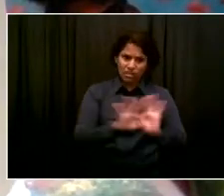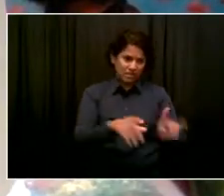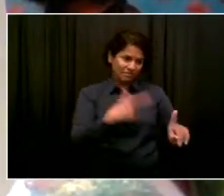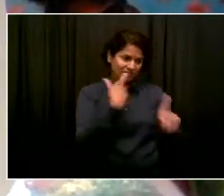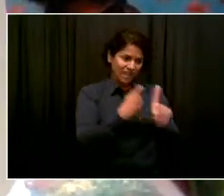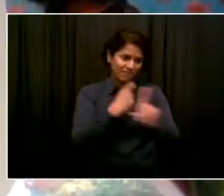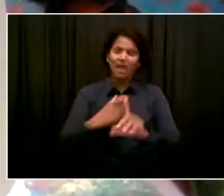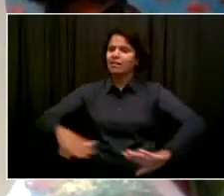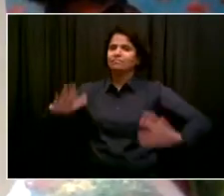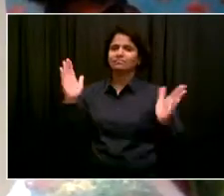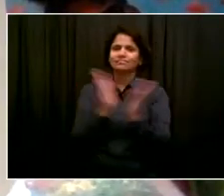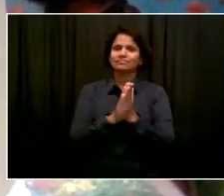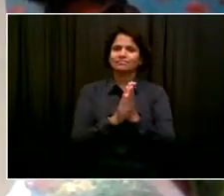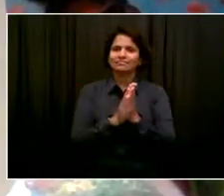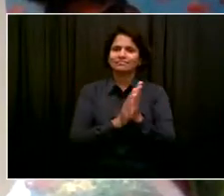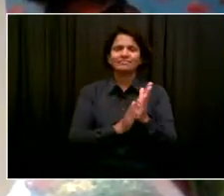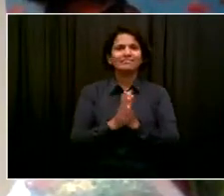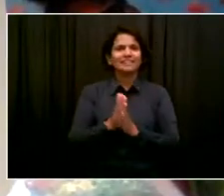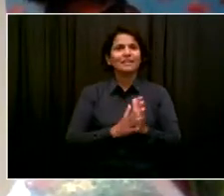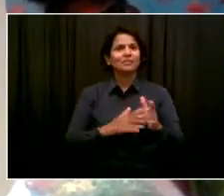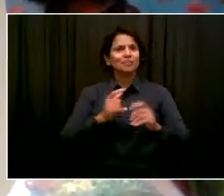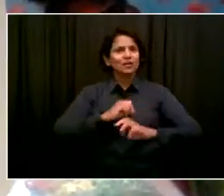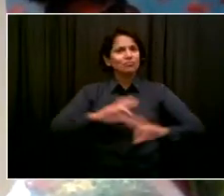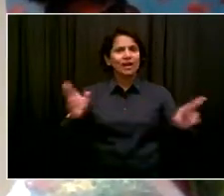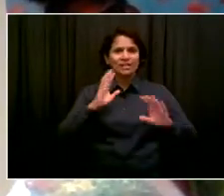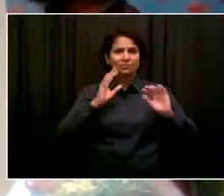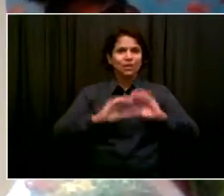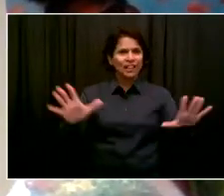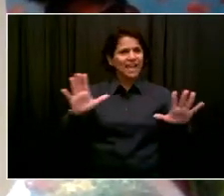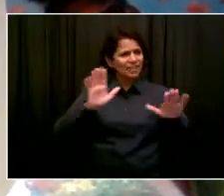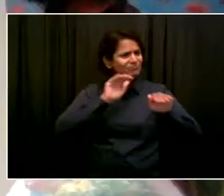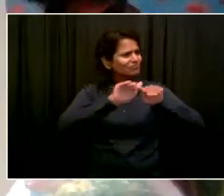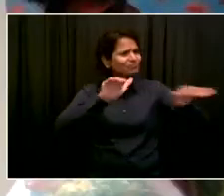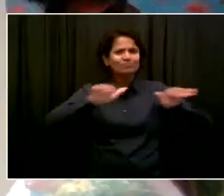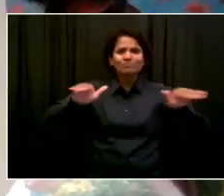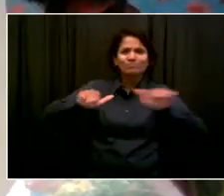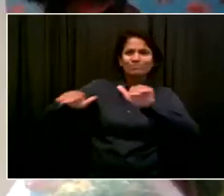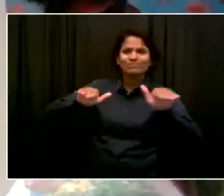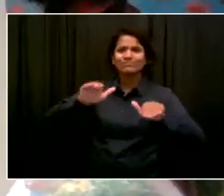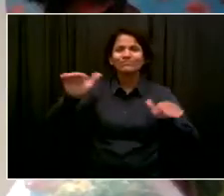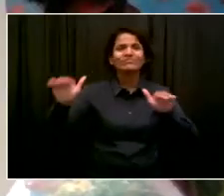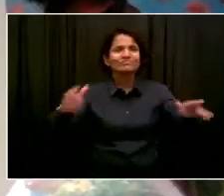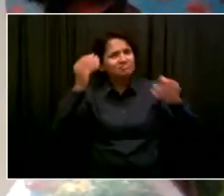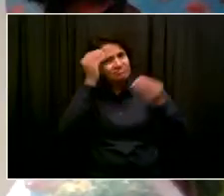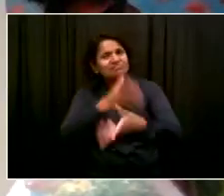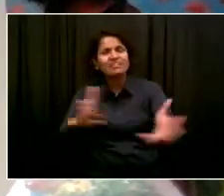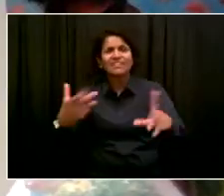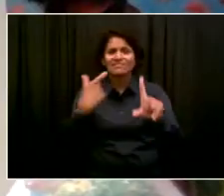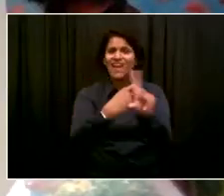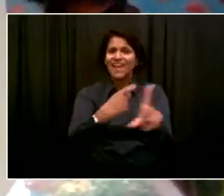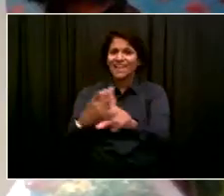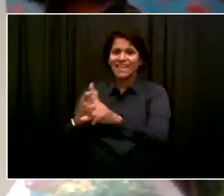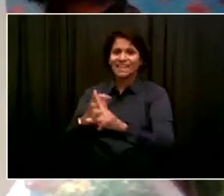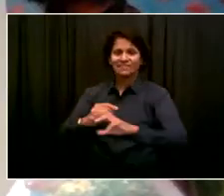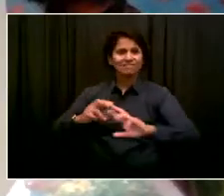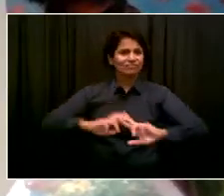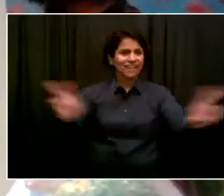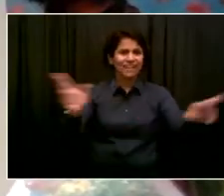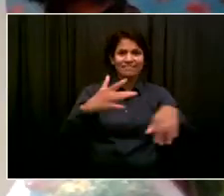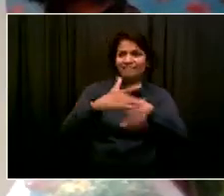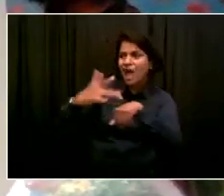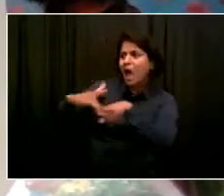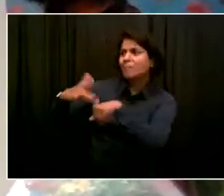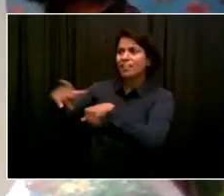athletic conditioning, we are bringing easily accessible vaccines to our eligible young people. Speaking as a parent,